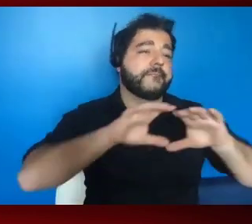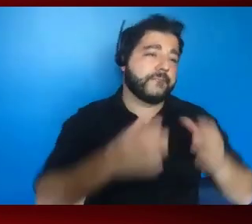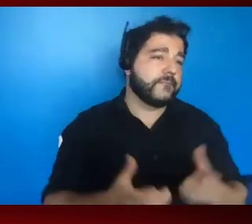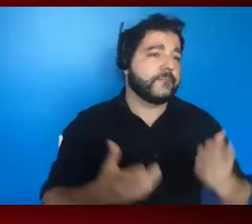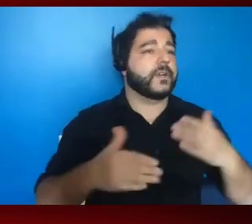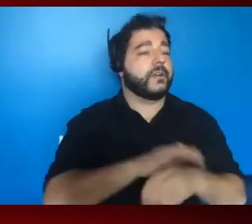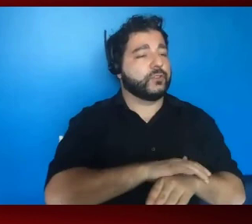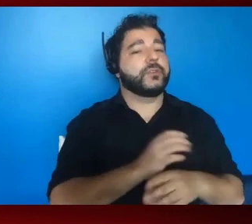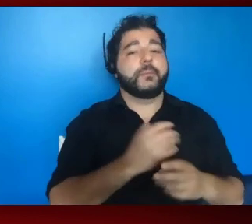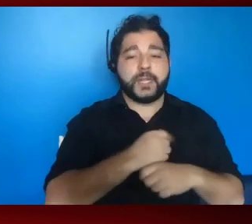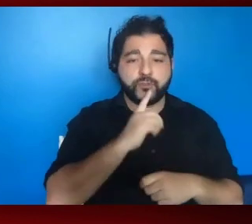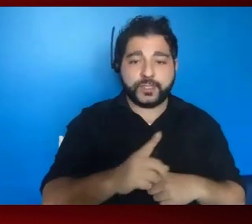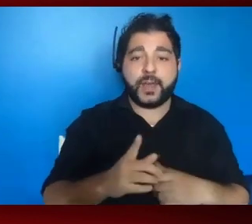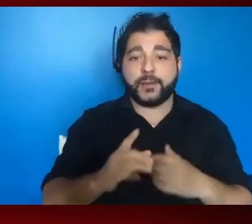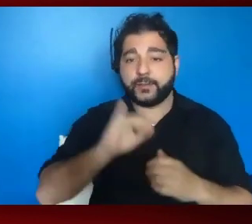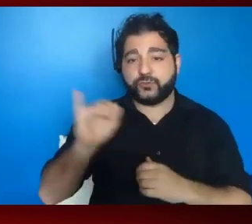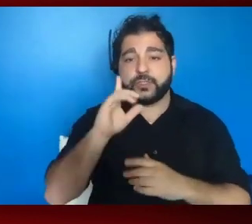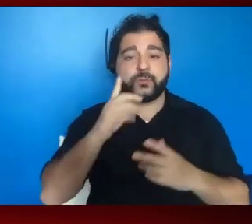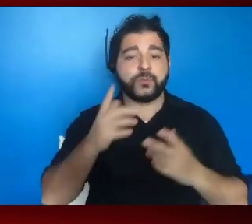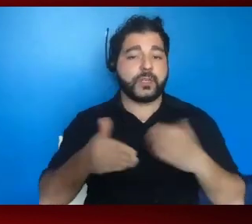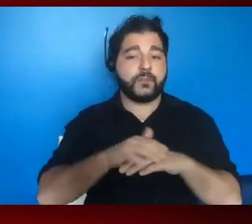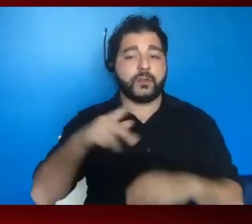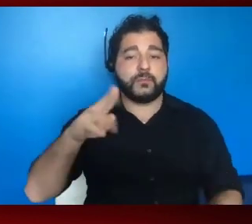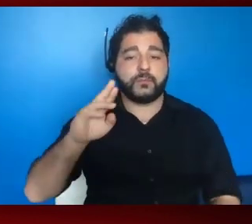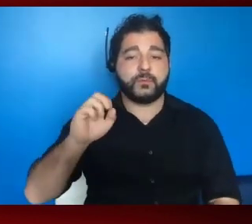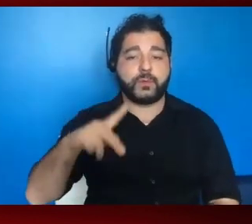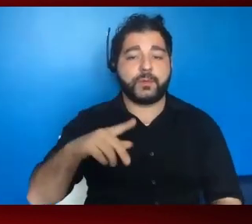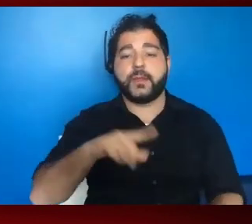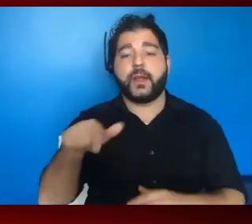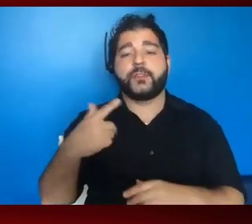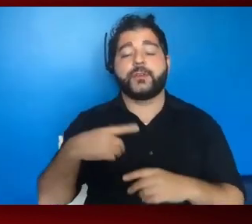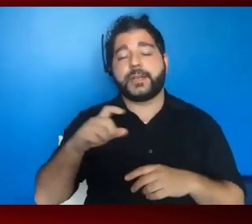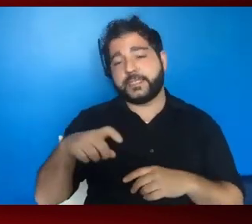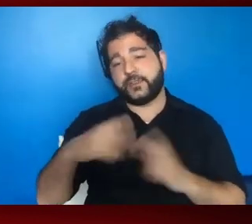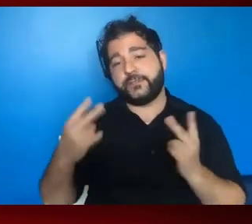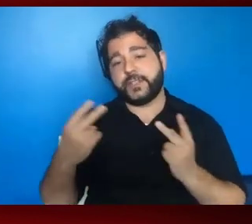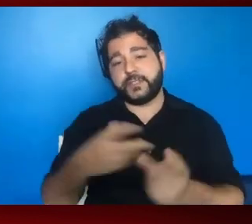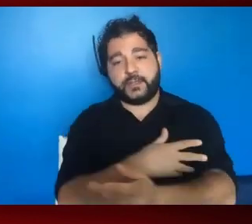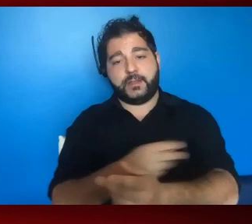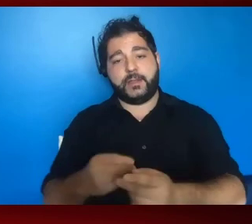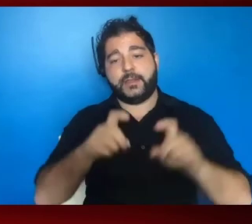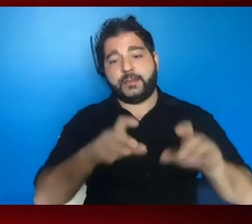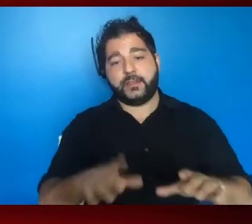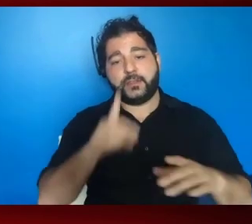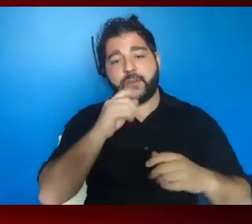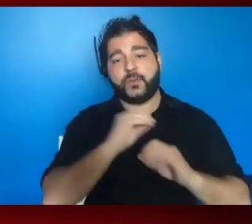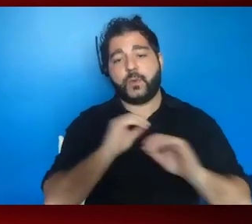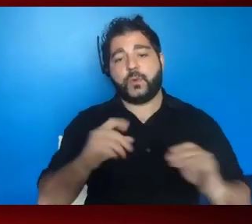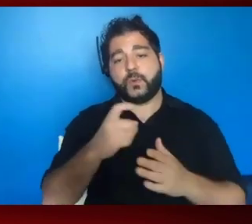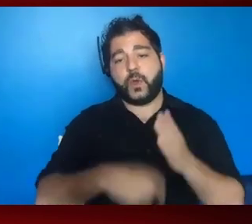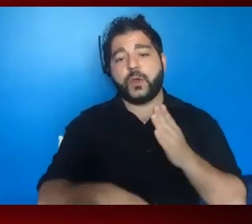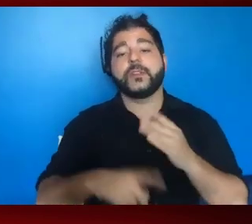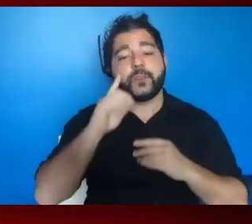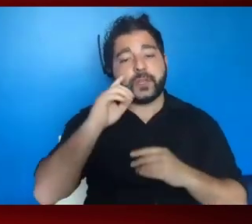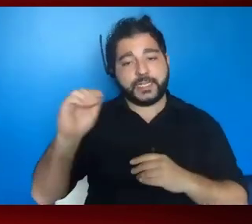making sure and cover insurers are covering prep and all the necessary visits and labs at no cost under the ACA's free preventive